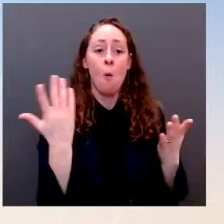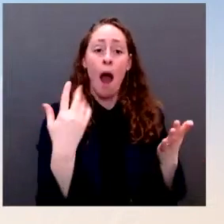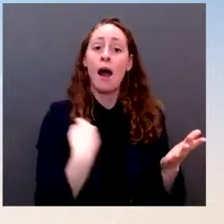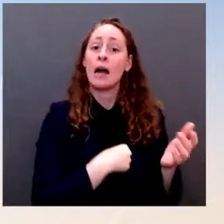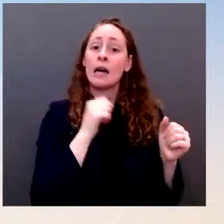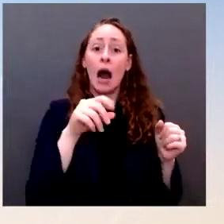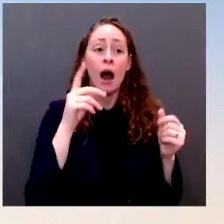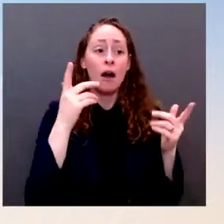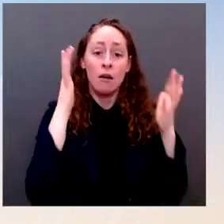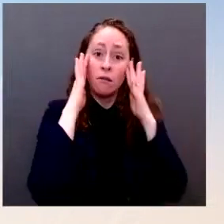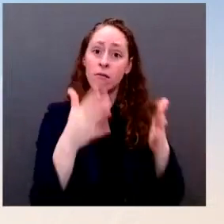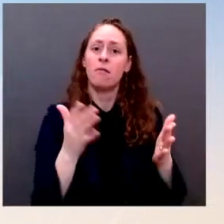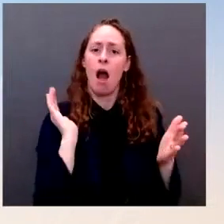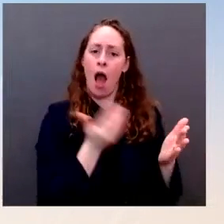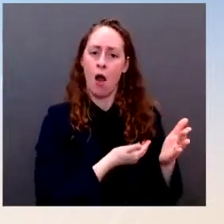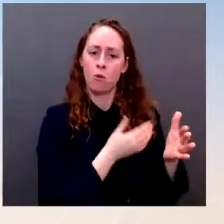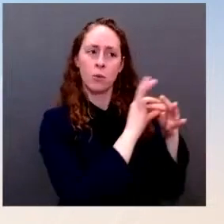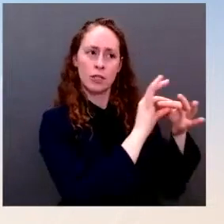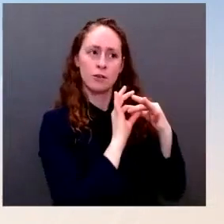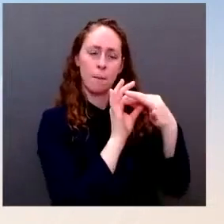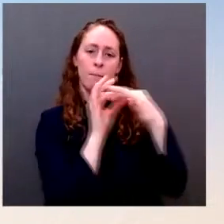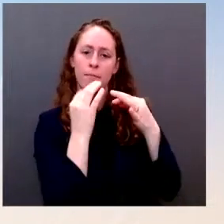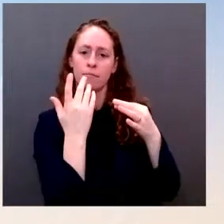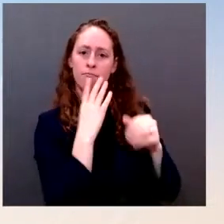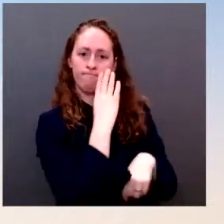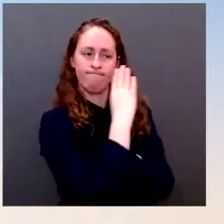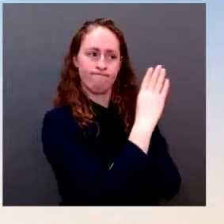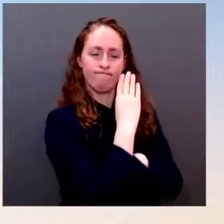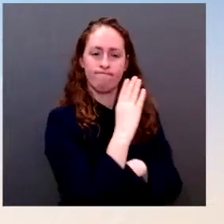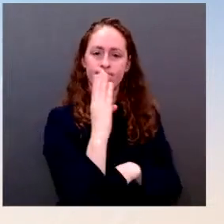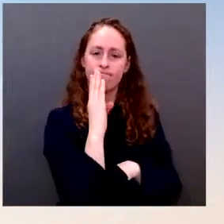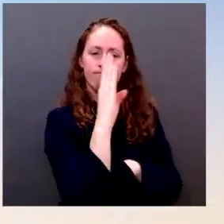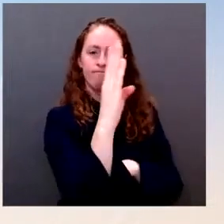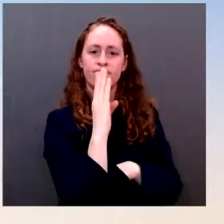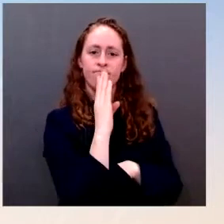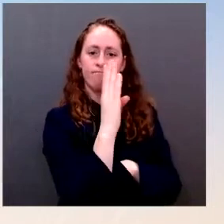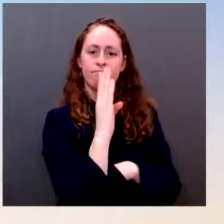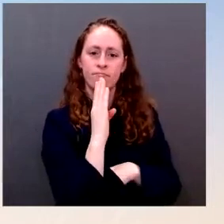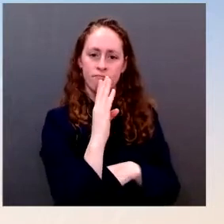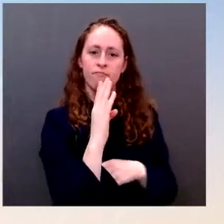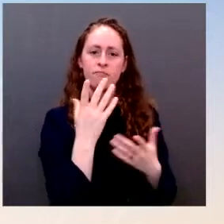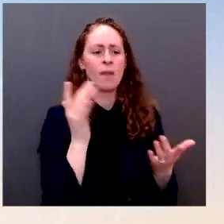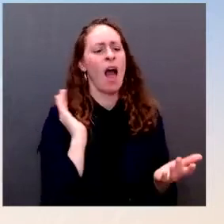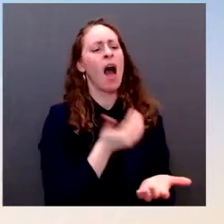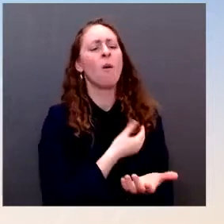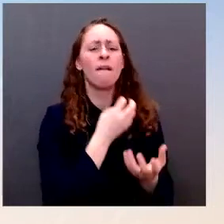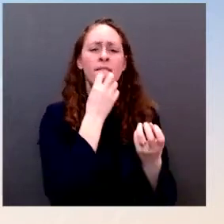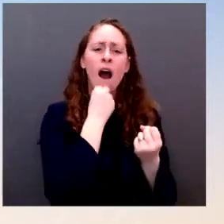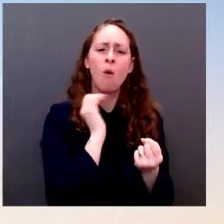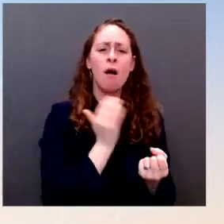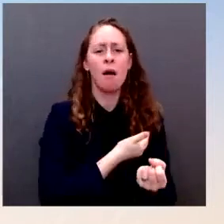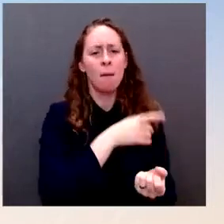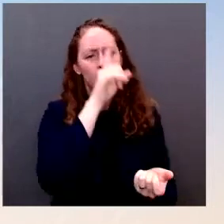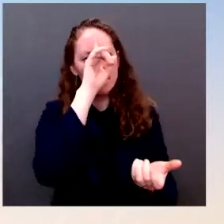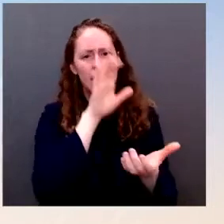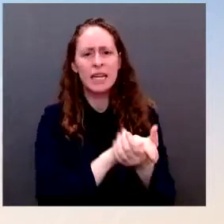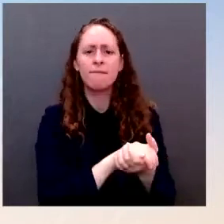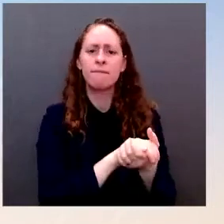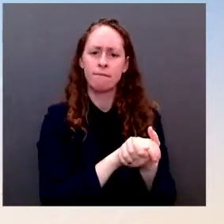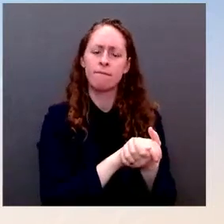and also looking for ways to work with countries even where we disagree. And that is part of diplomacy.